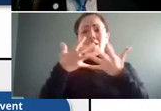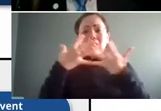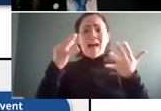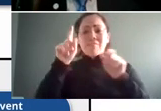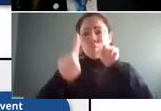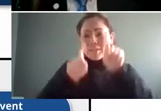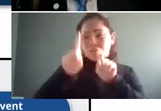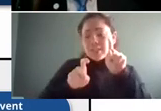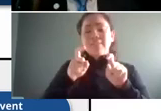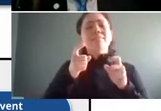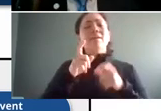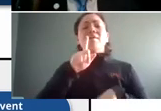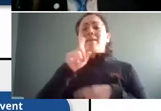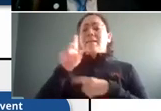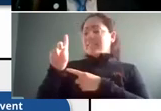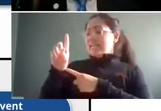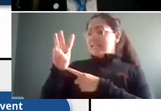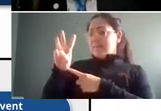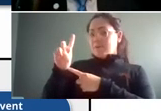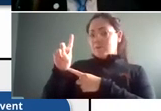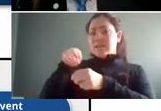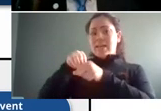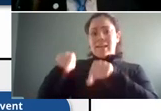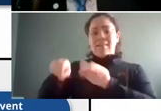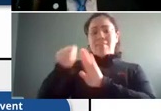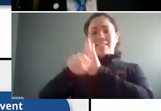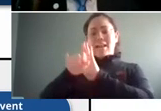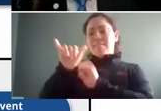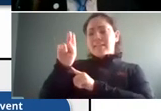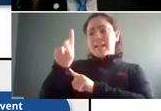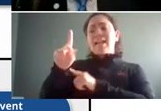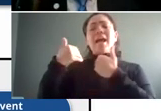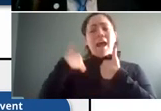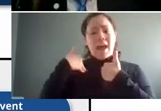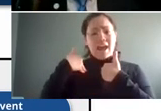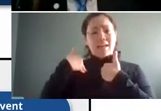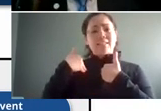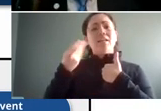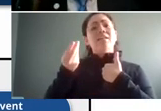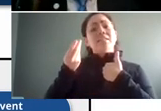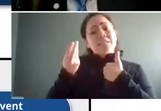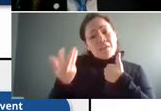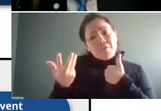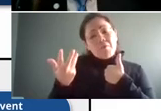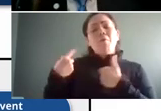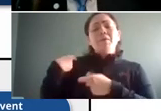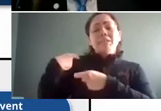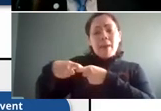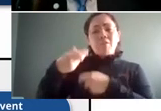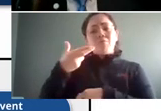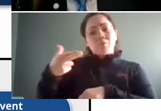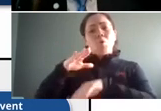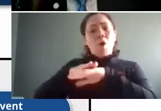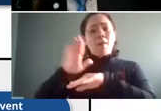the dwd here in indiana does have a couple of spanish resources on their website